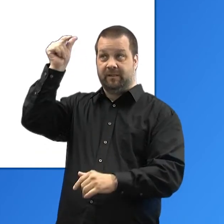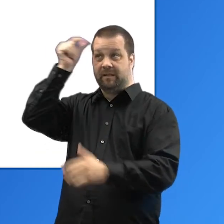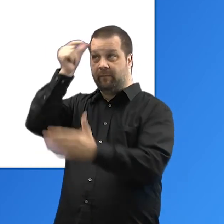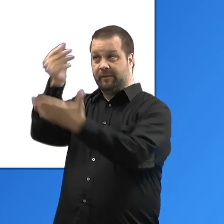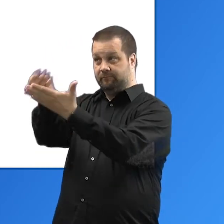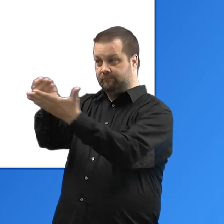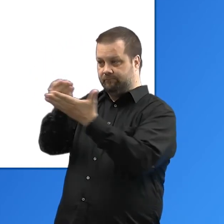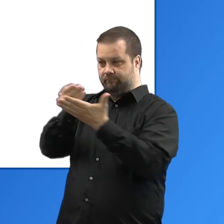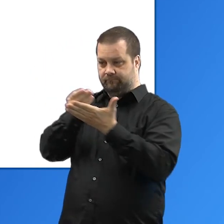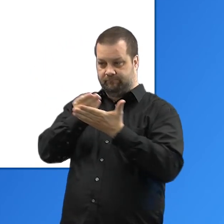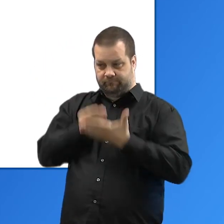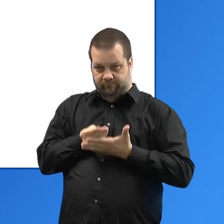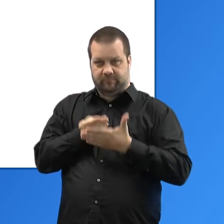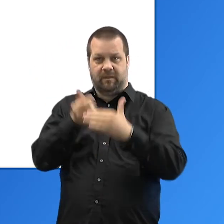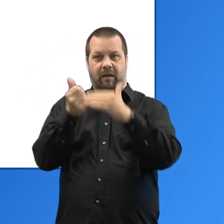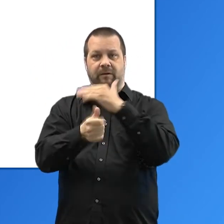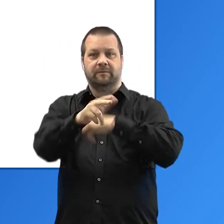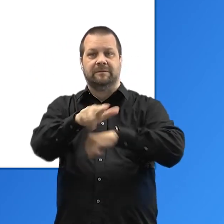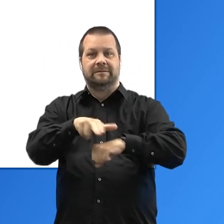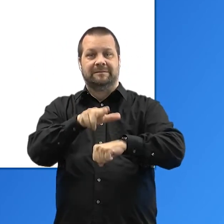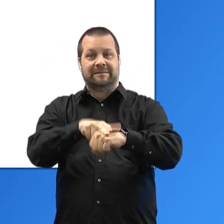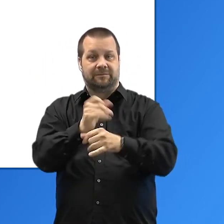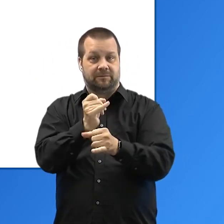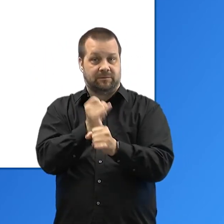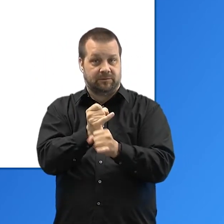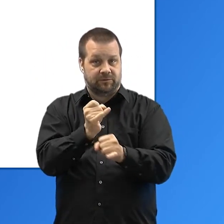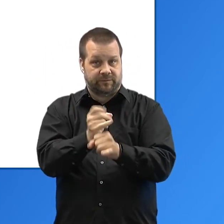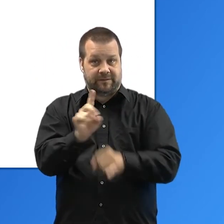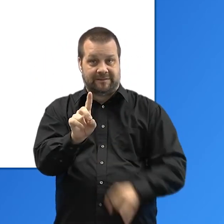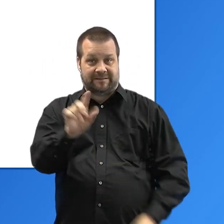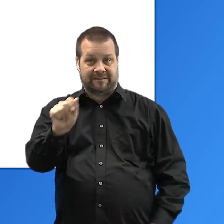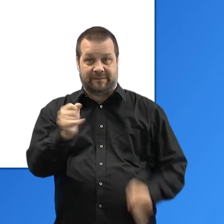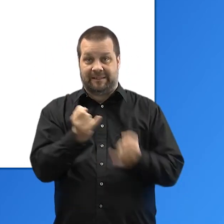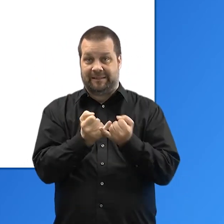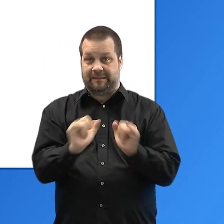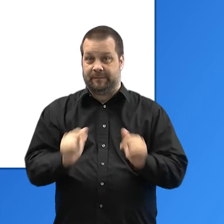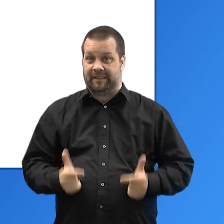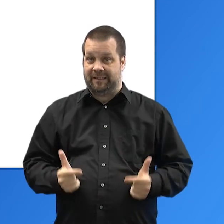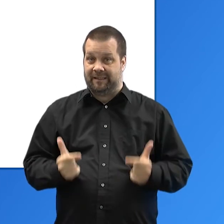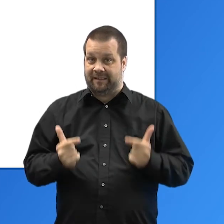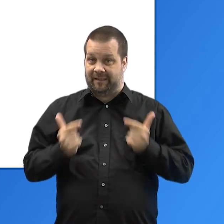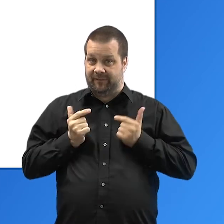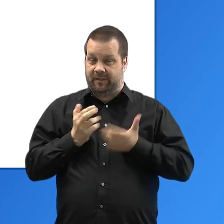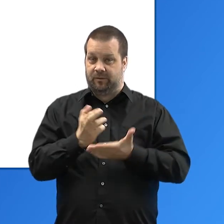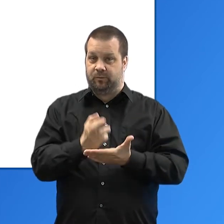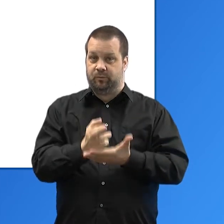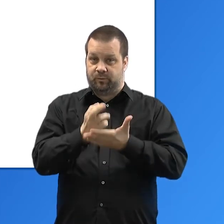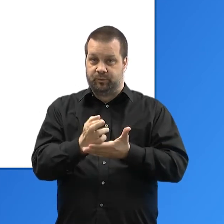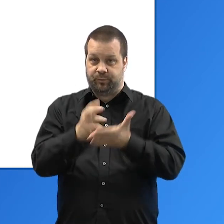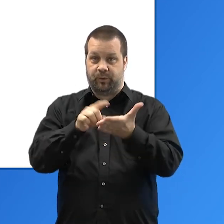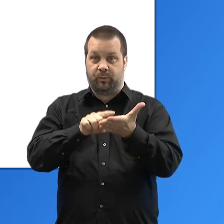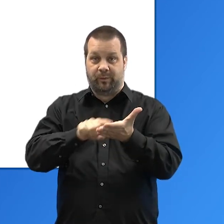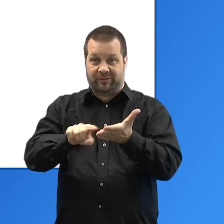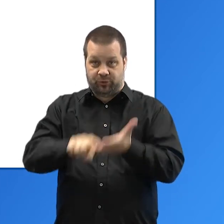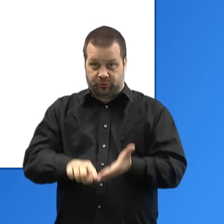Rehabilitation Research, or the NIDILRR, under grant number